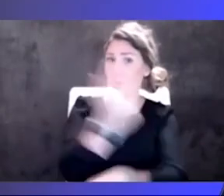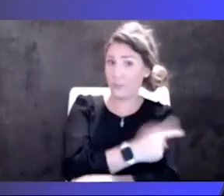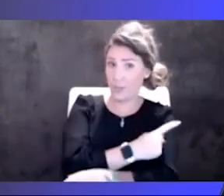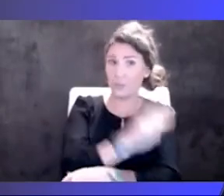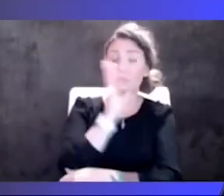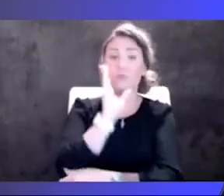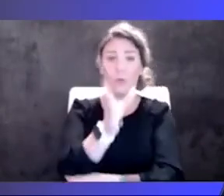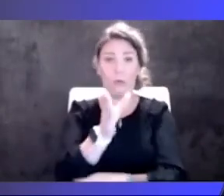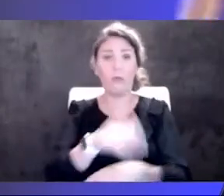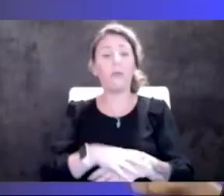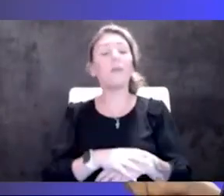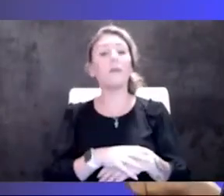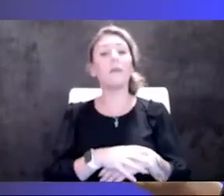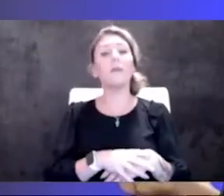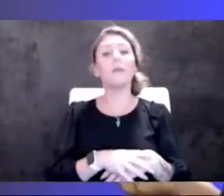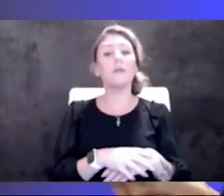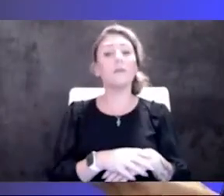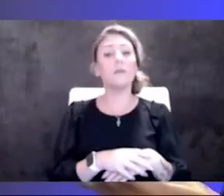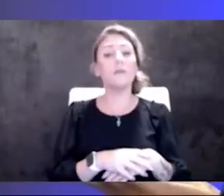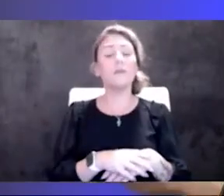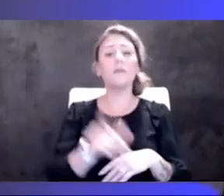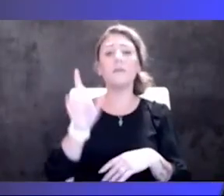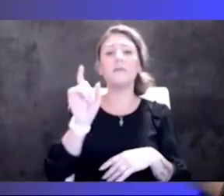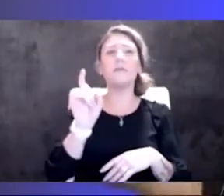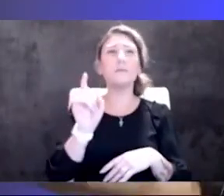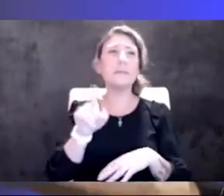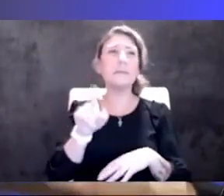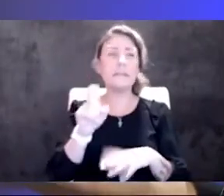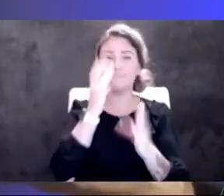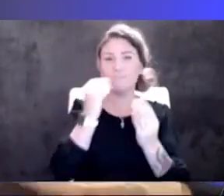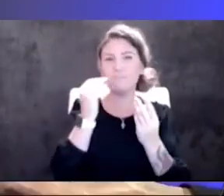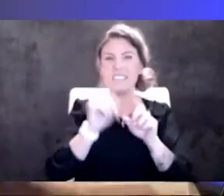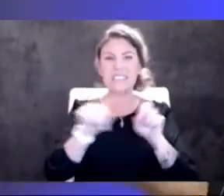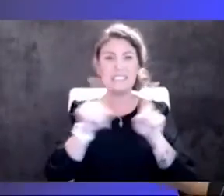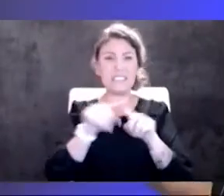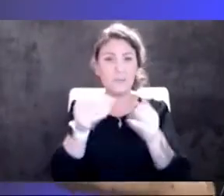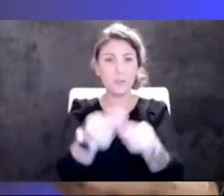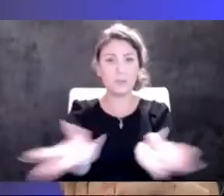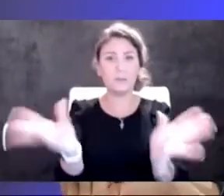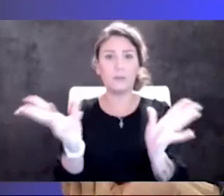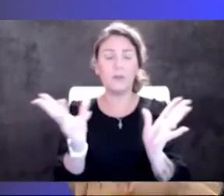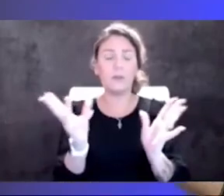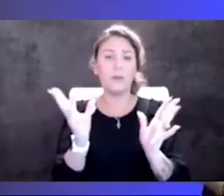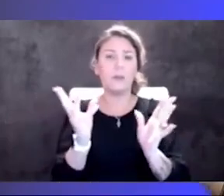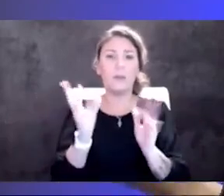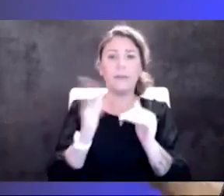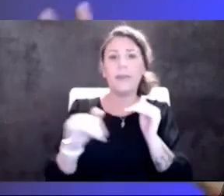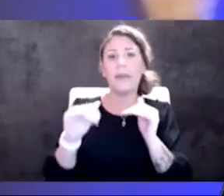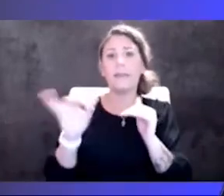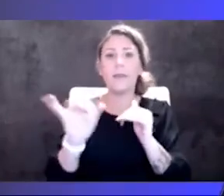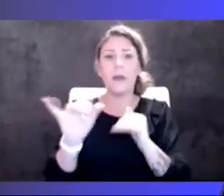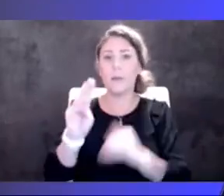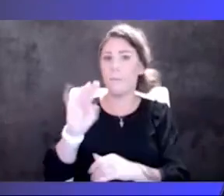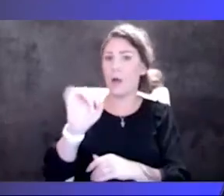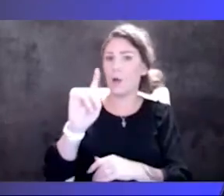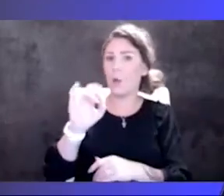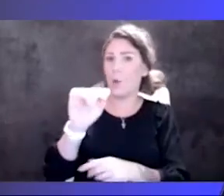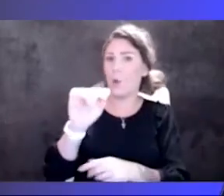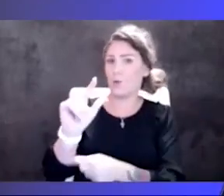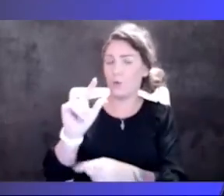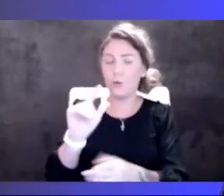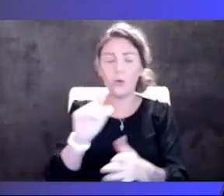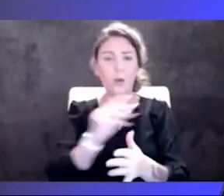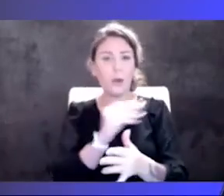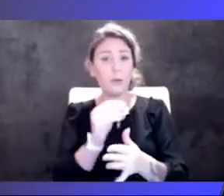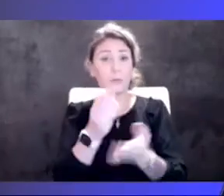consider a much different delivery mechanism than even we would consider with monoclonals, things like that. But yes, the supply will, will likely